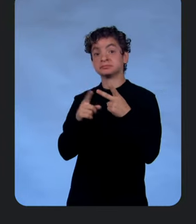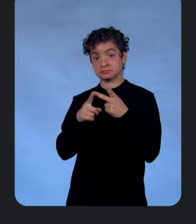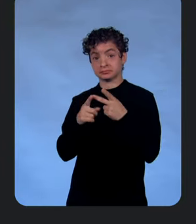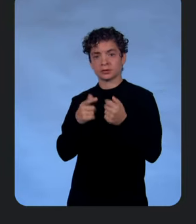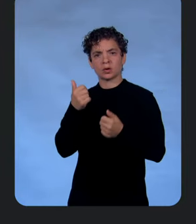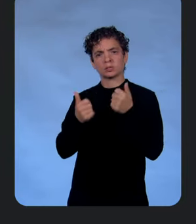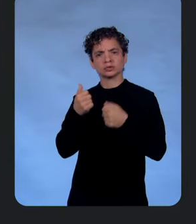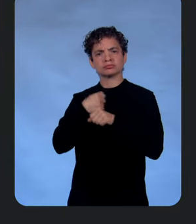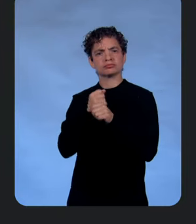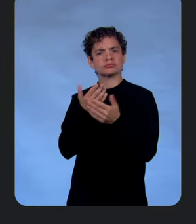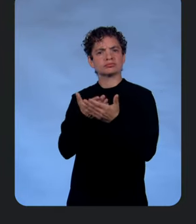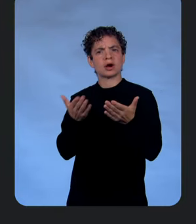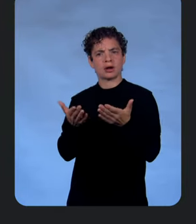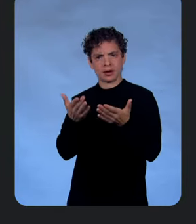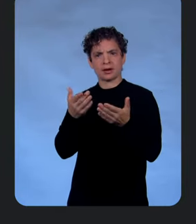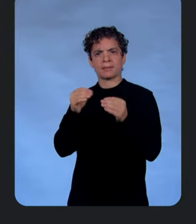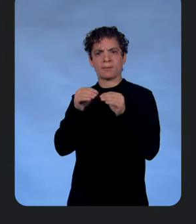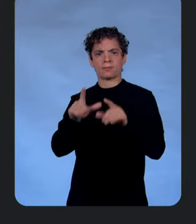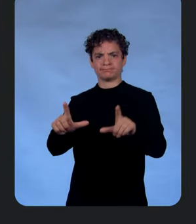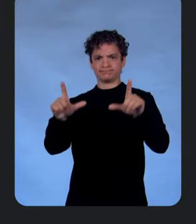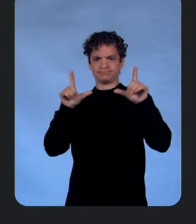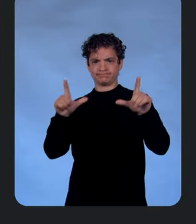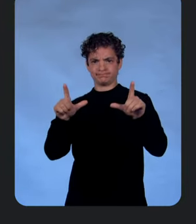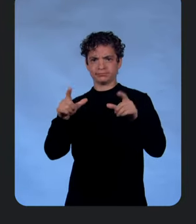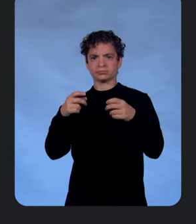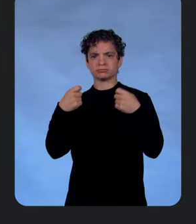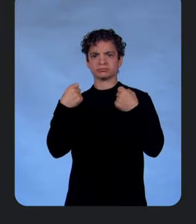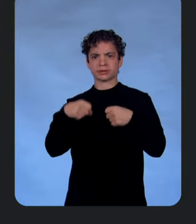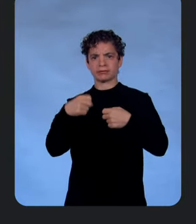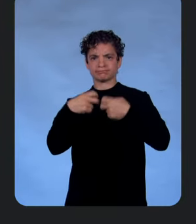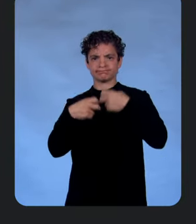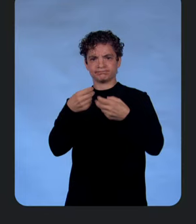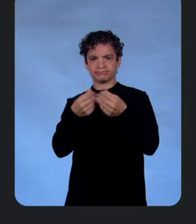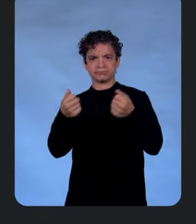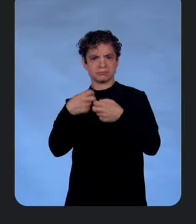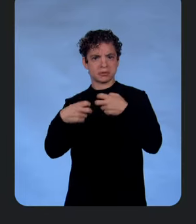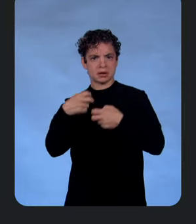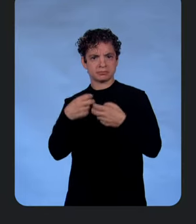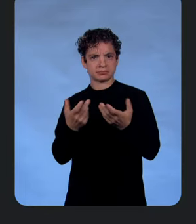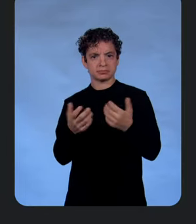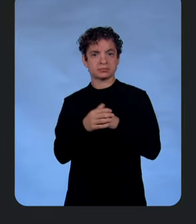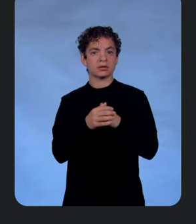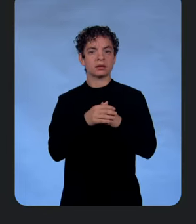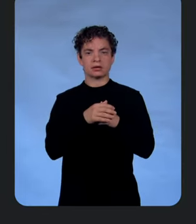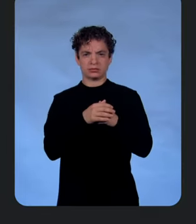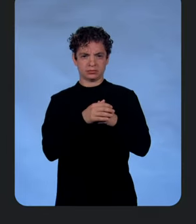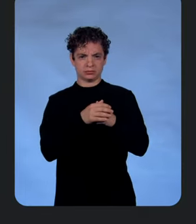product does in console troubleshooting? Yeah, you're just pitching products here, Jason. Good job.